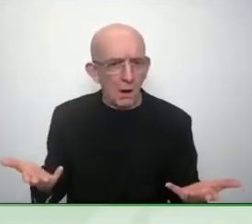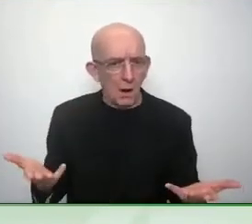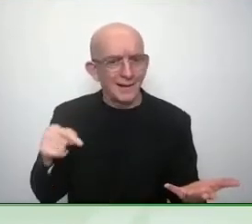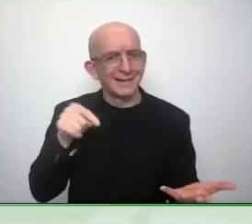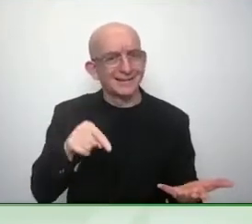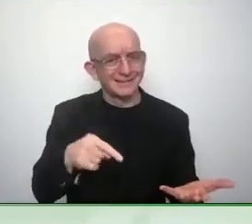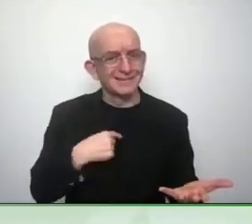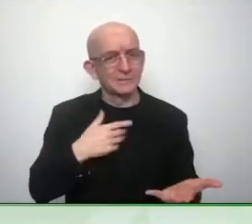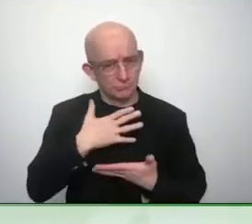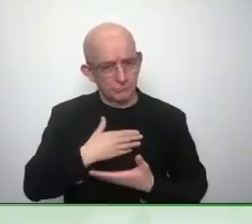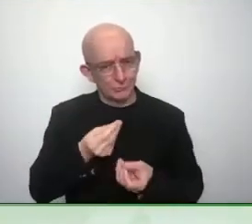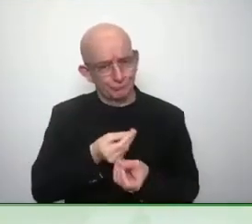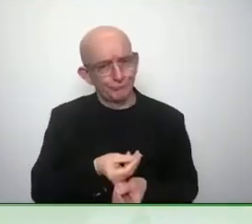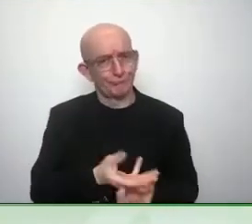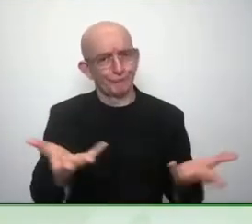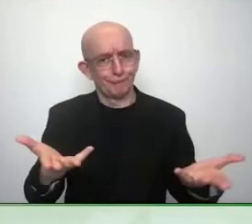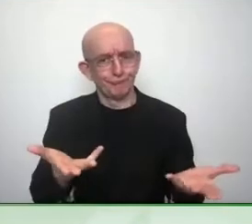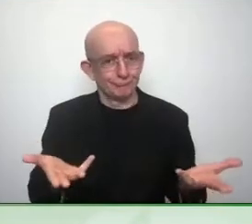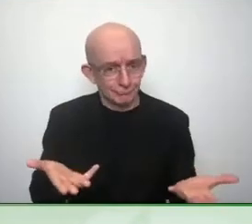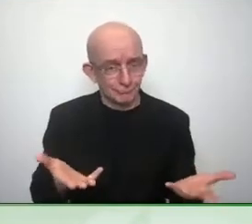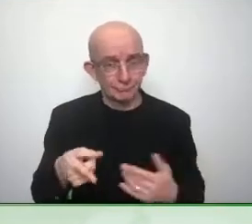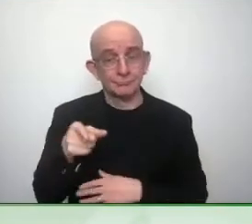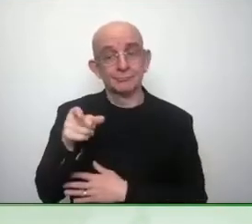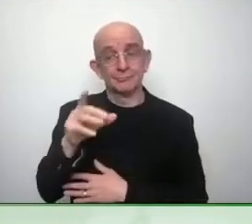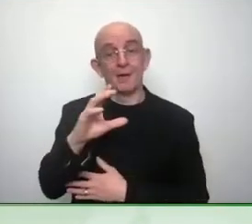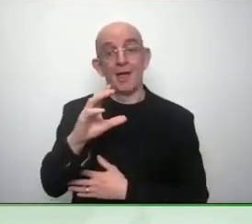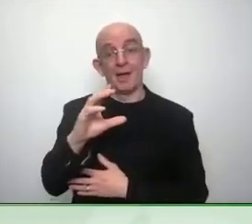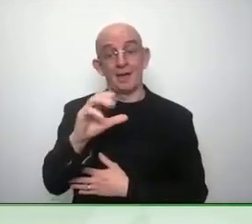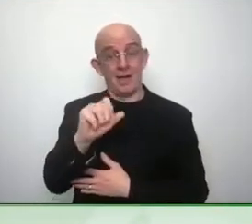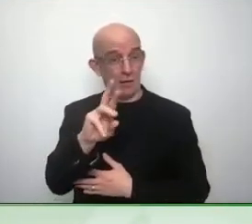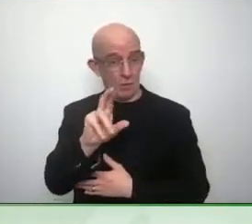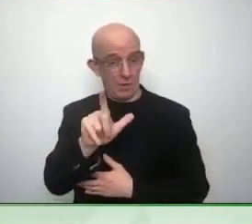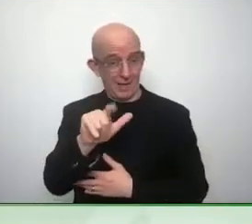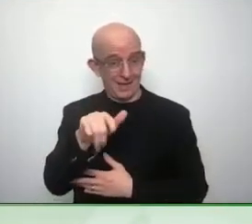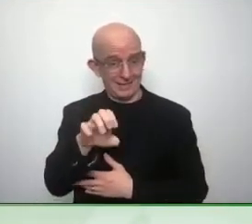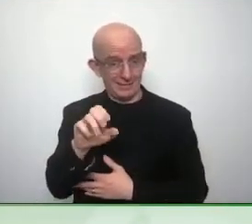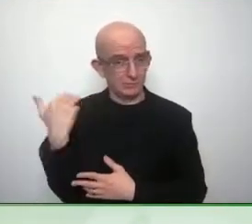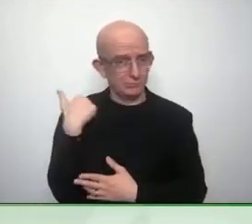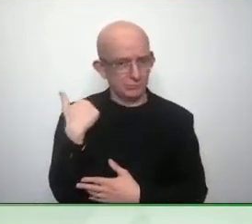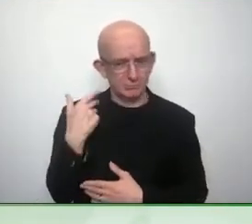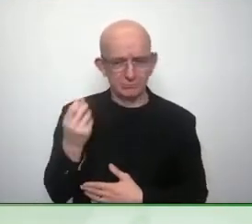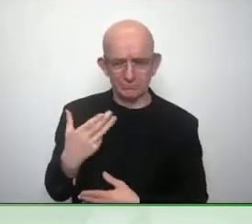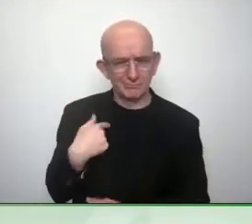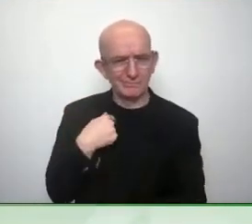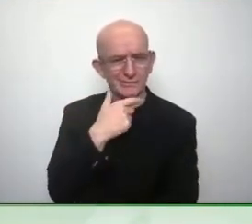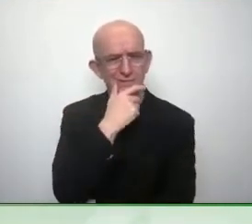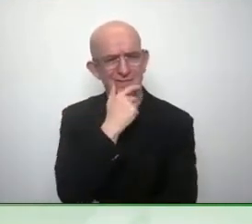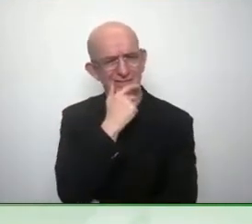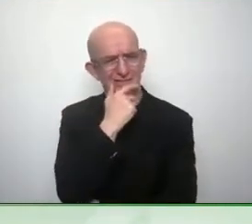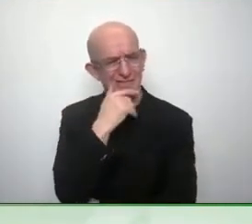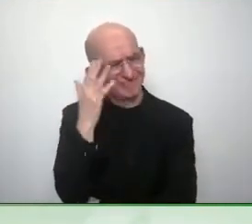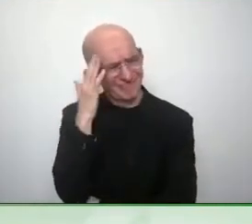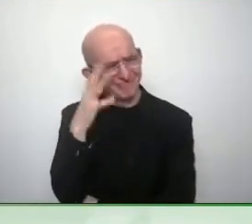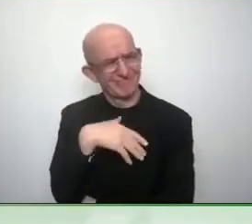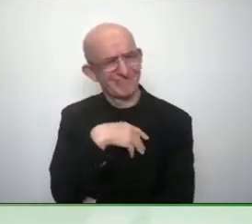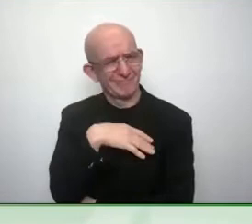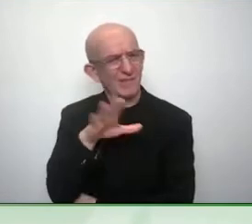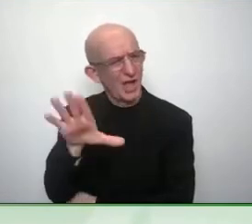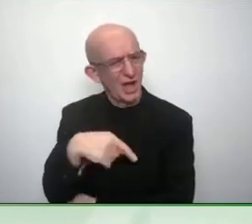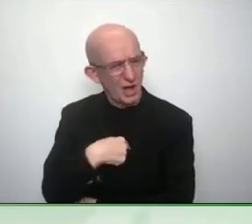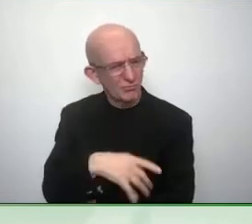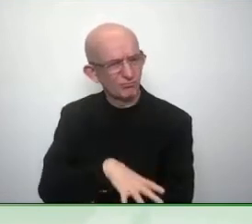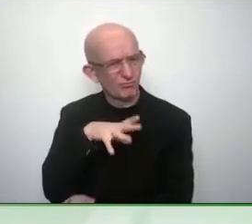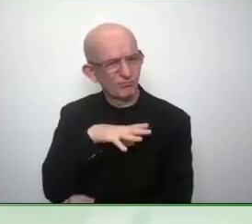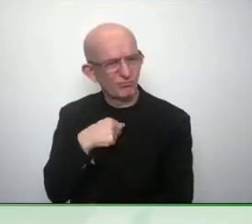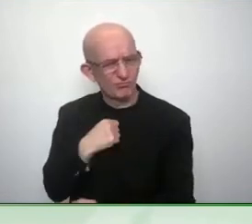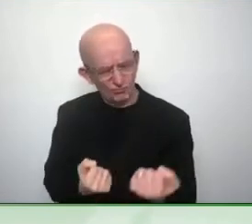I knew it was because they were bringing them together but one other reason why they are doing l for lesbian g for gay you know all the